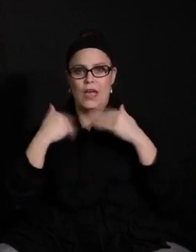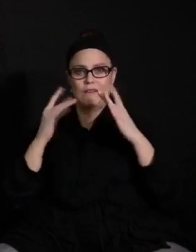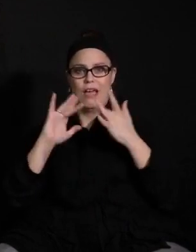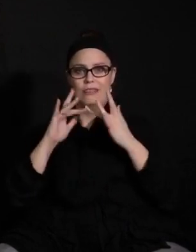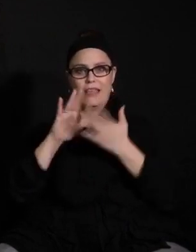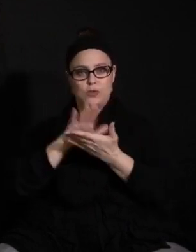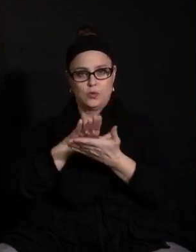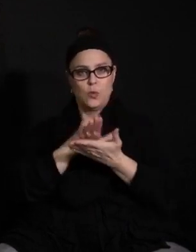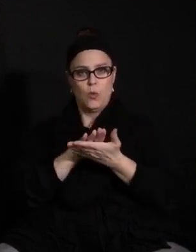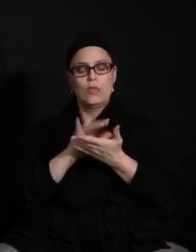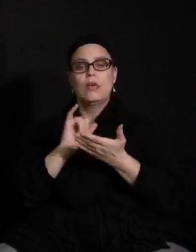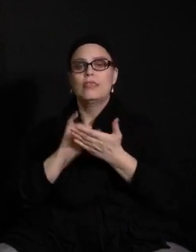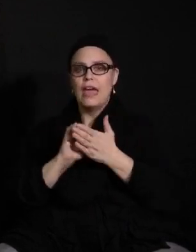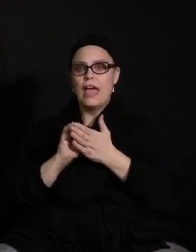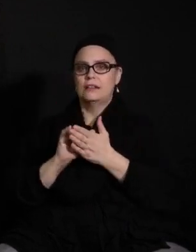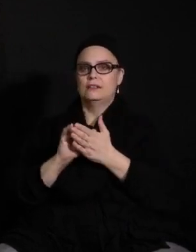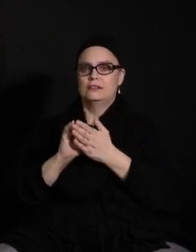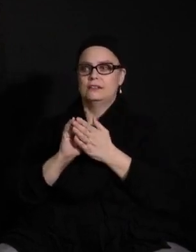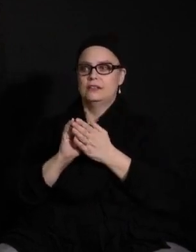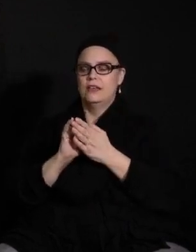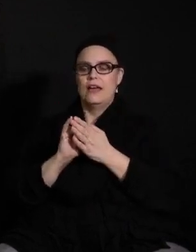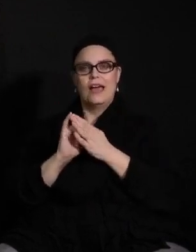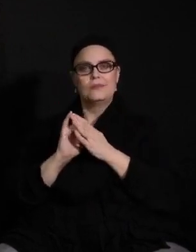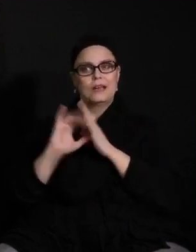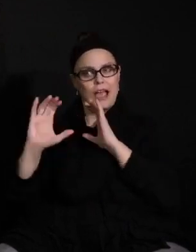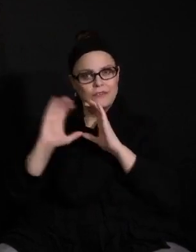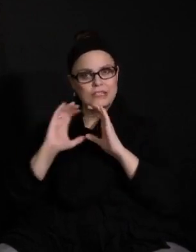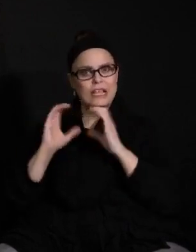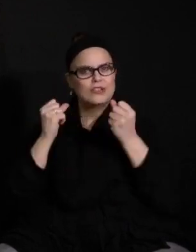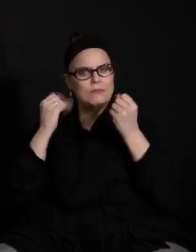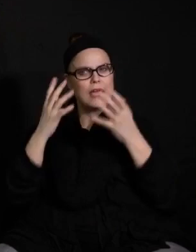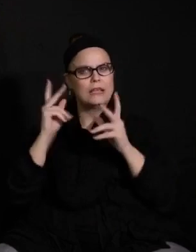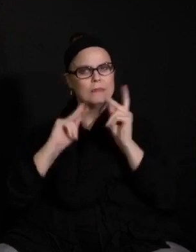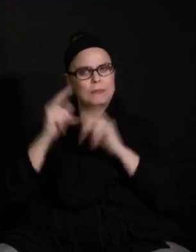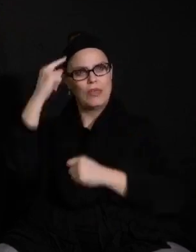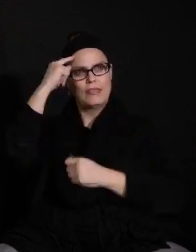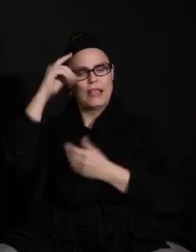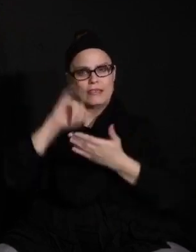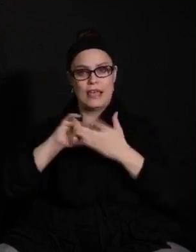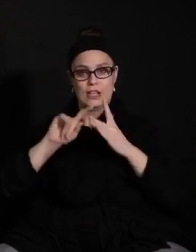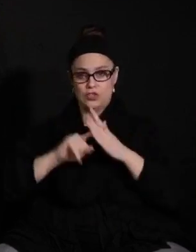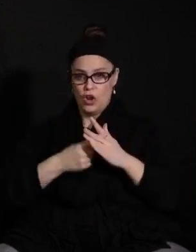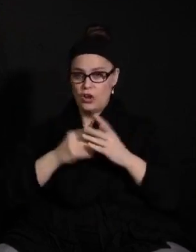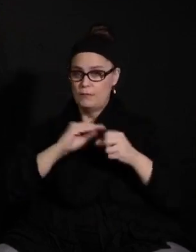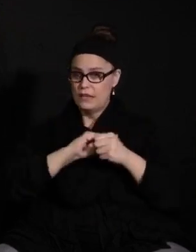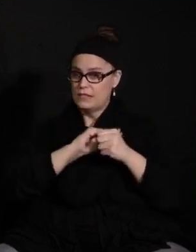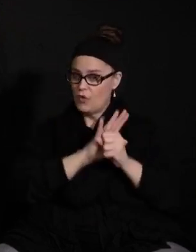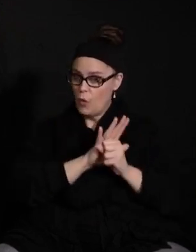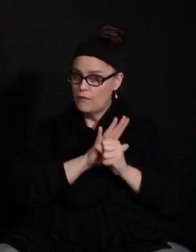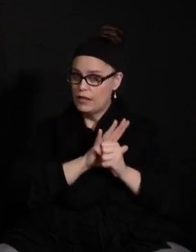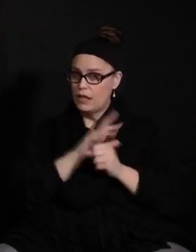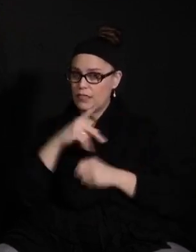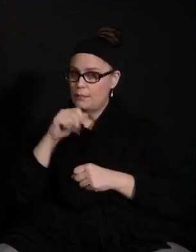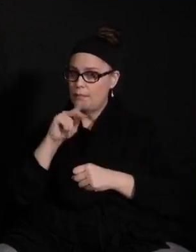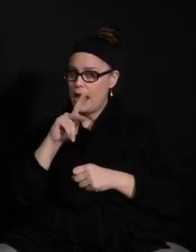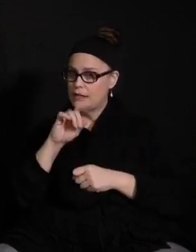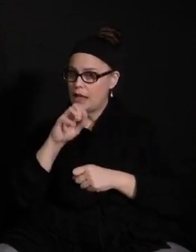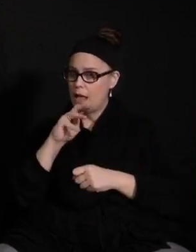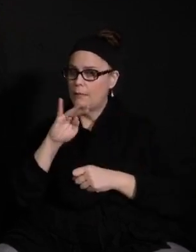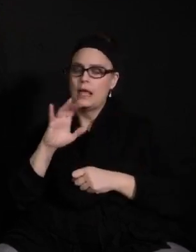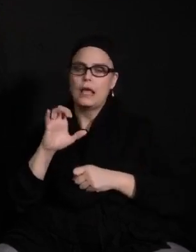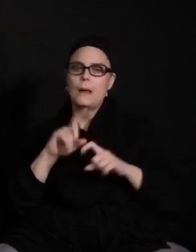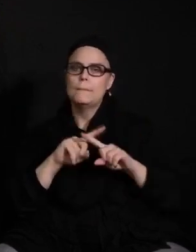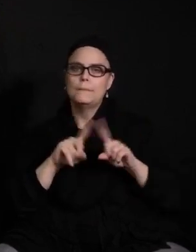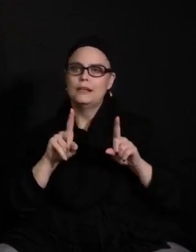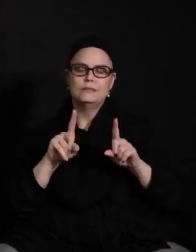So that conversation, many might think it started because of COVID-19 and the pandemic, but it didn't. It actually began,